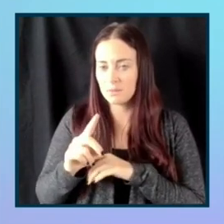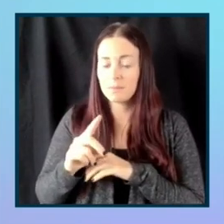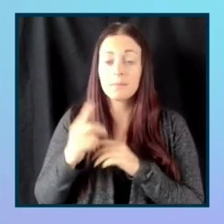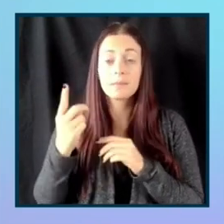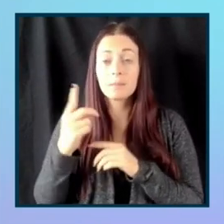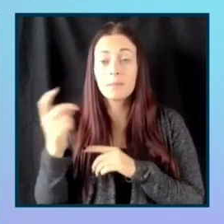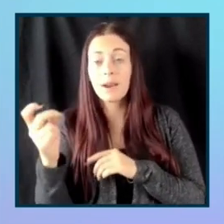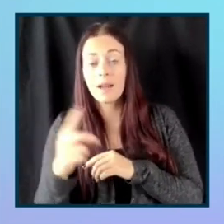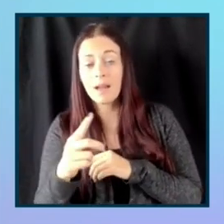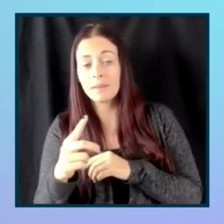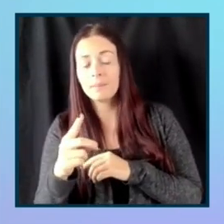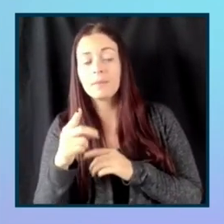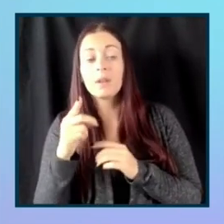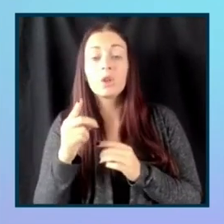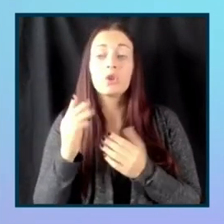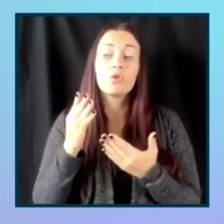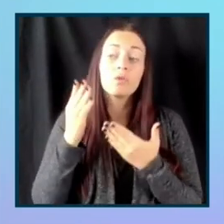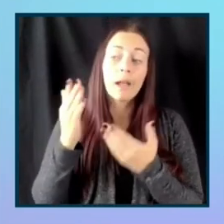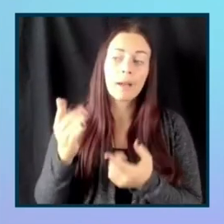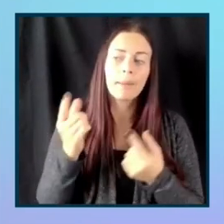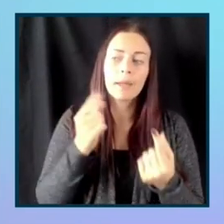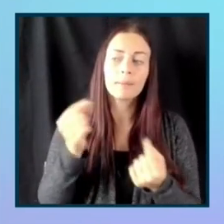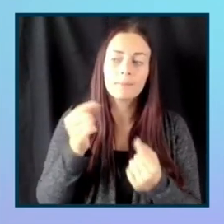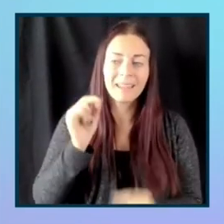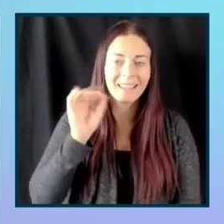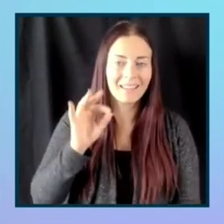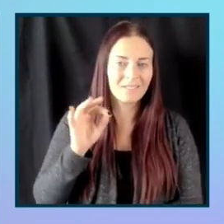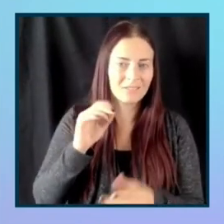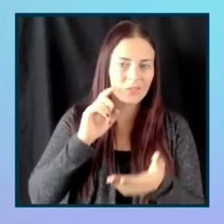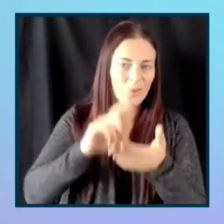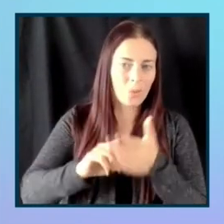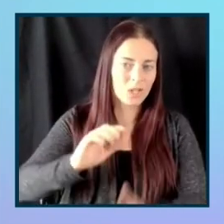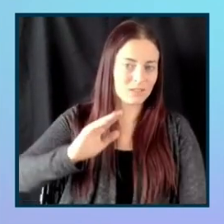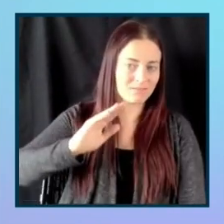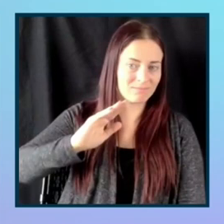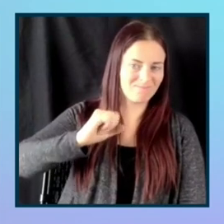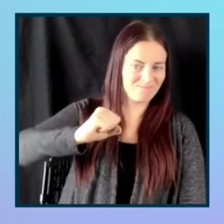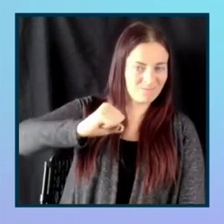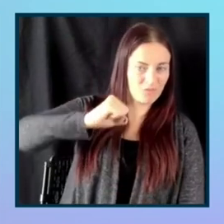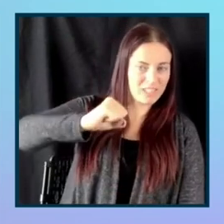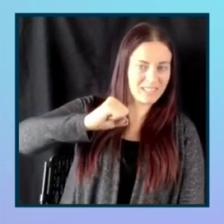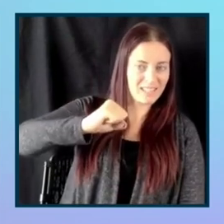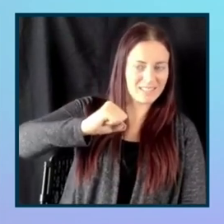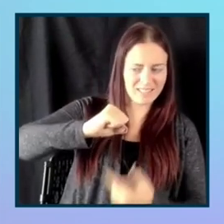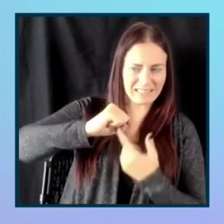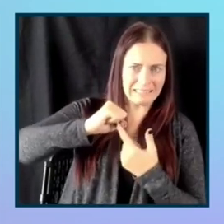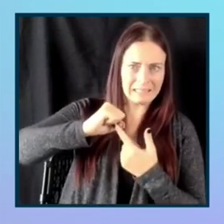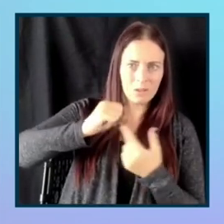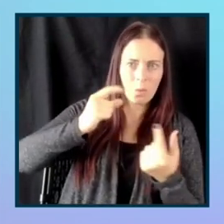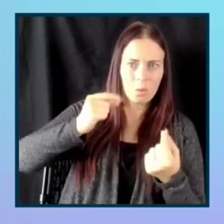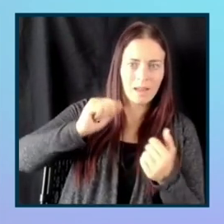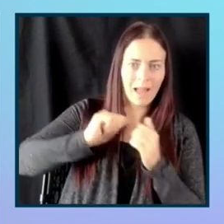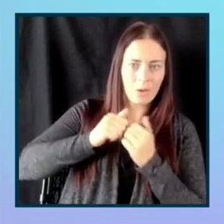what would you recommend doing when you encounter resistance to accessibility within your organization?